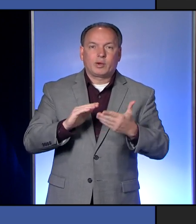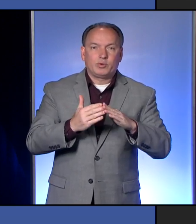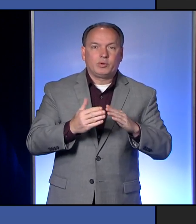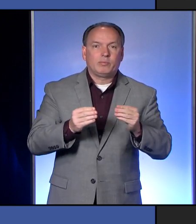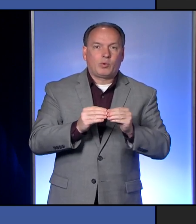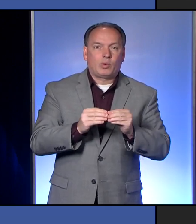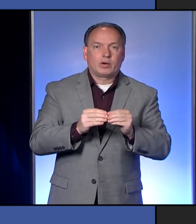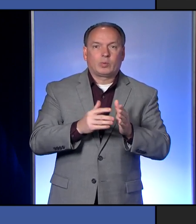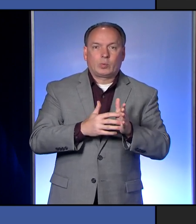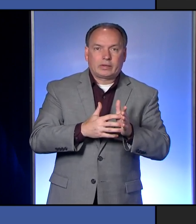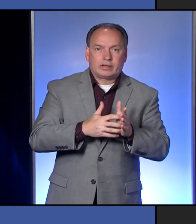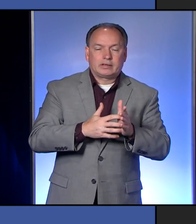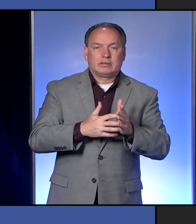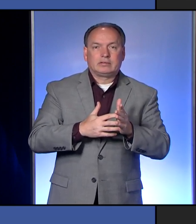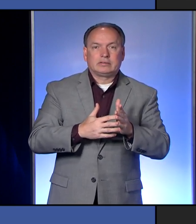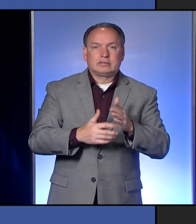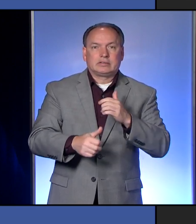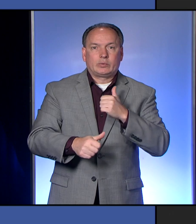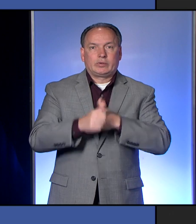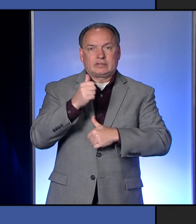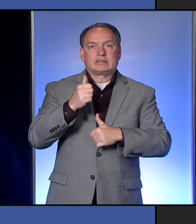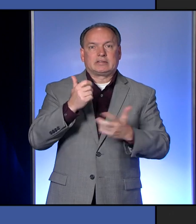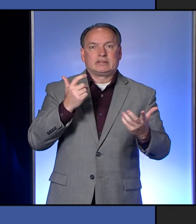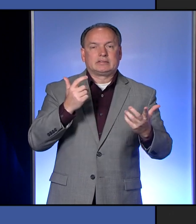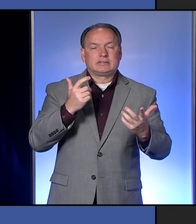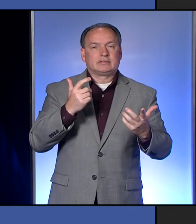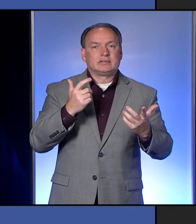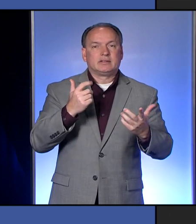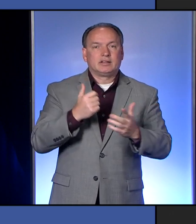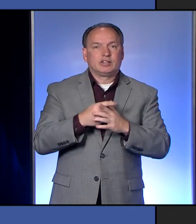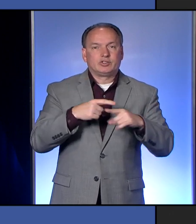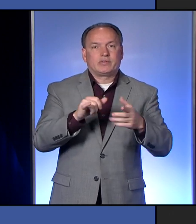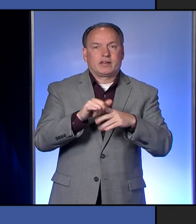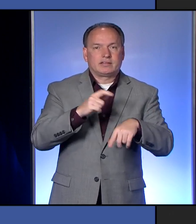vulnerable during that time frame that we're unable to reach them.